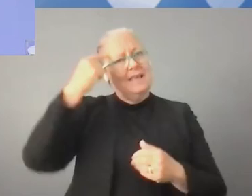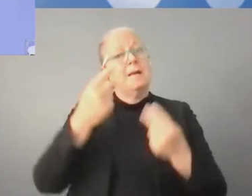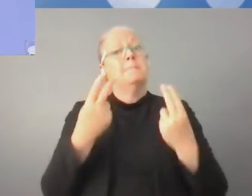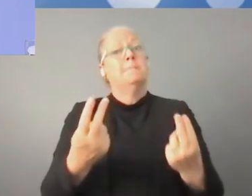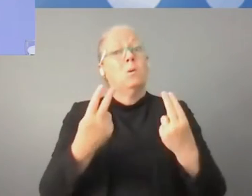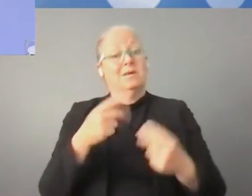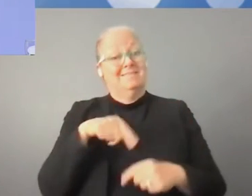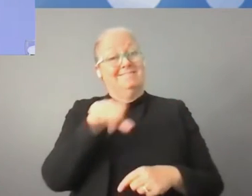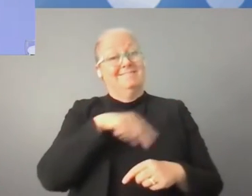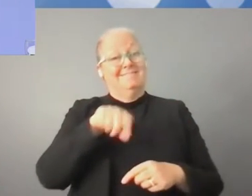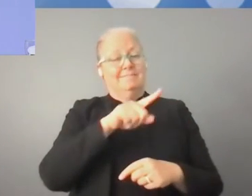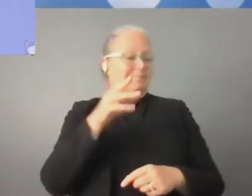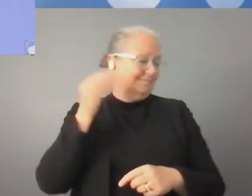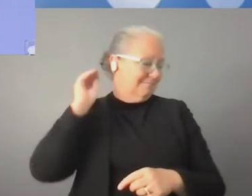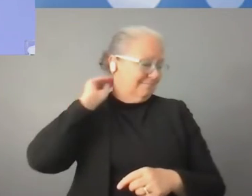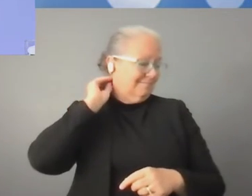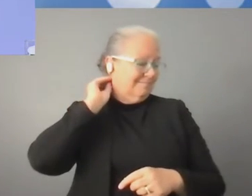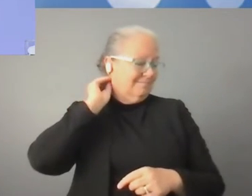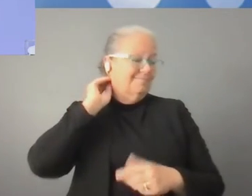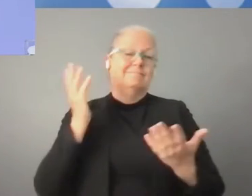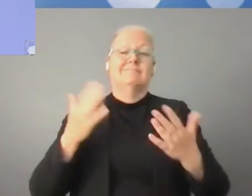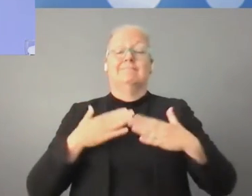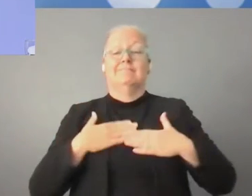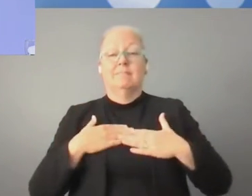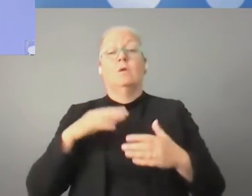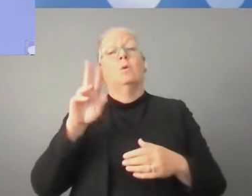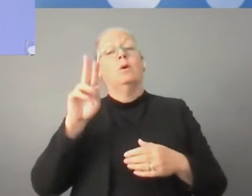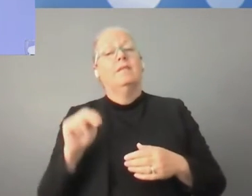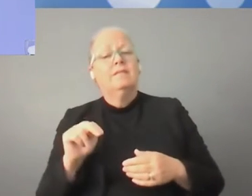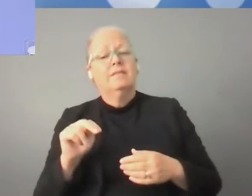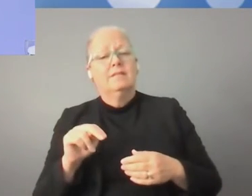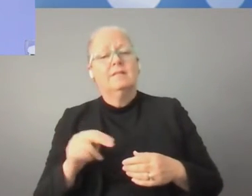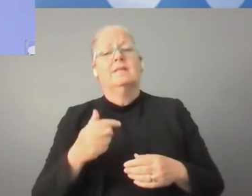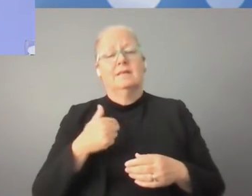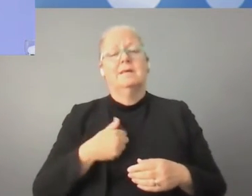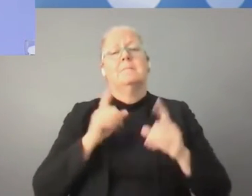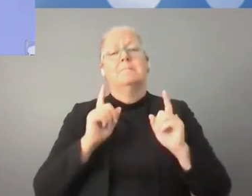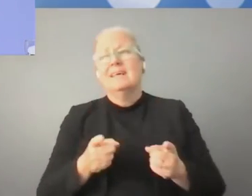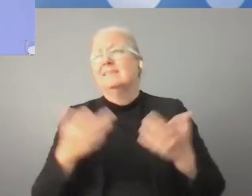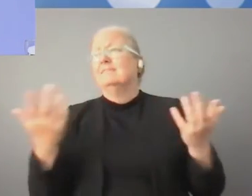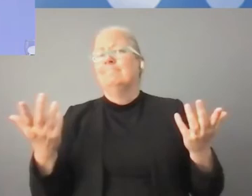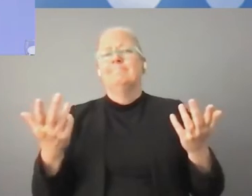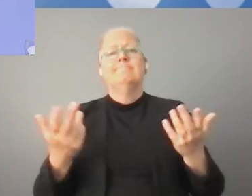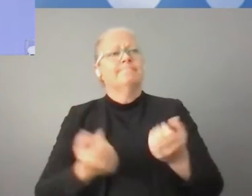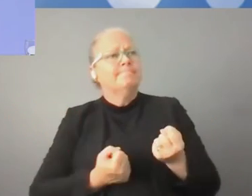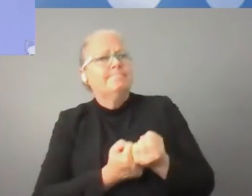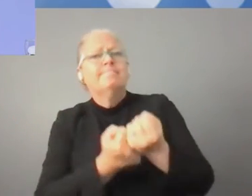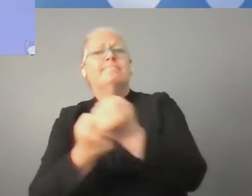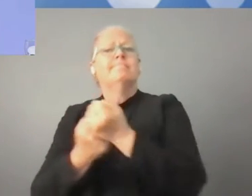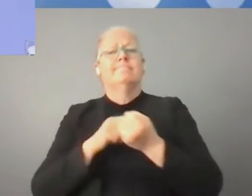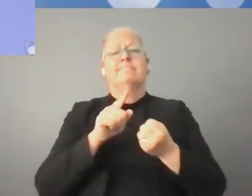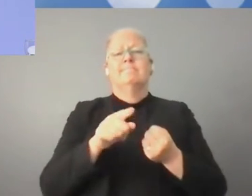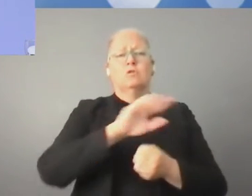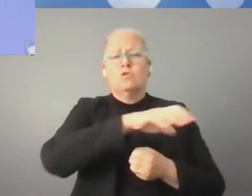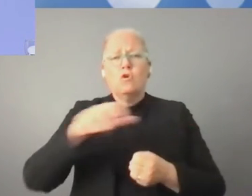Because at the UN, of course, we are set to do our best to support countries and globally so that